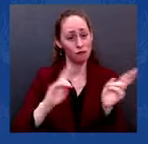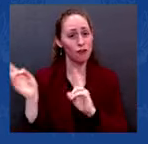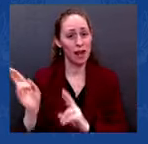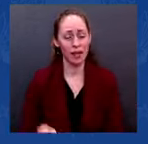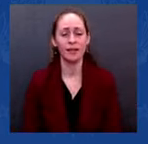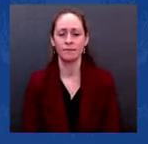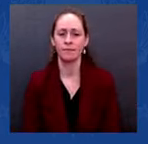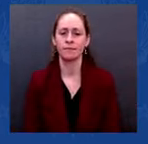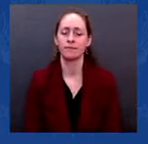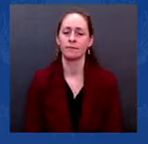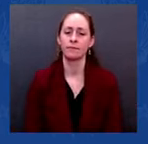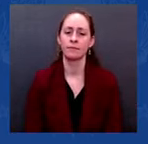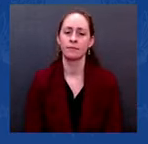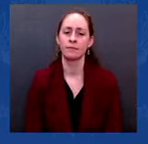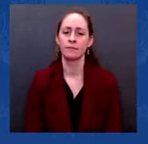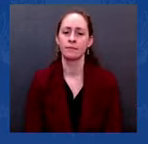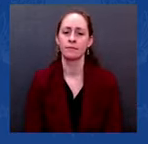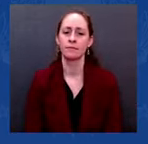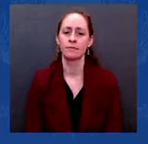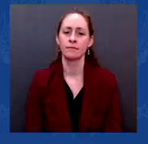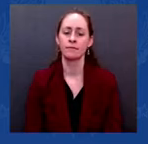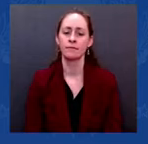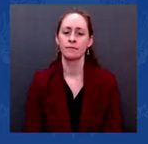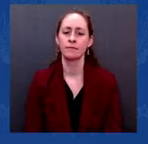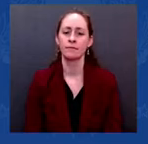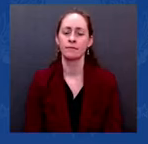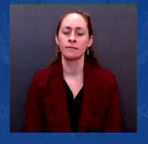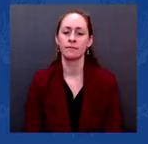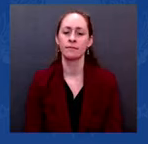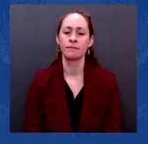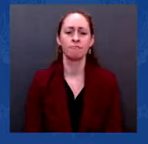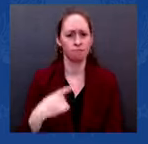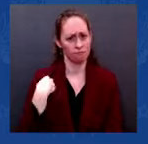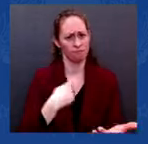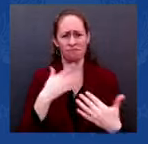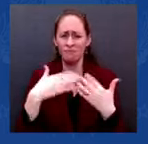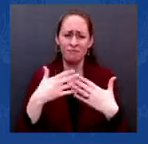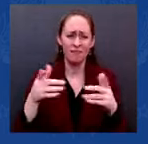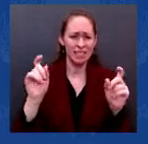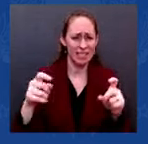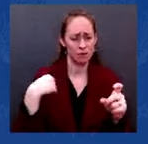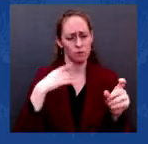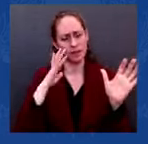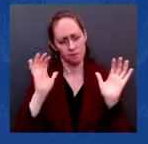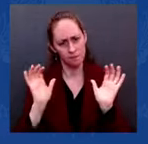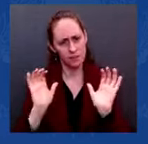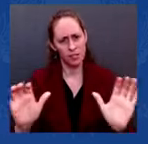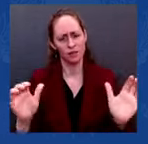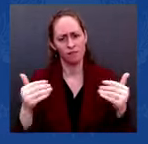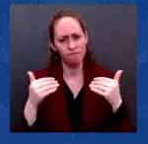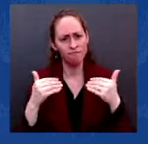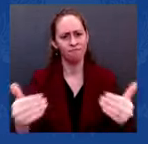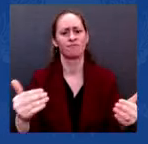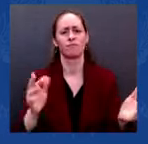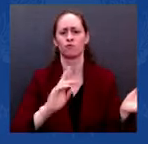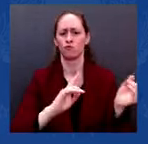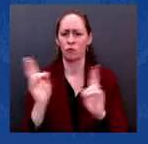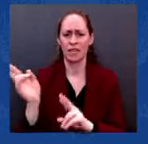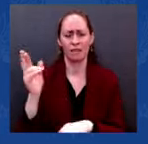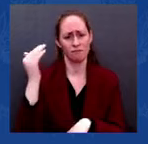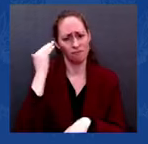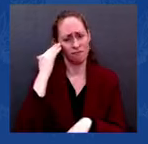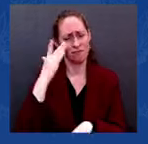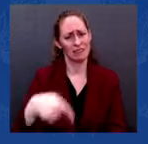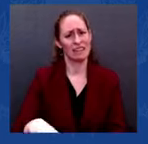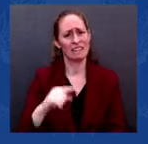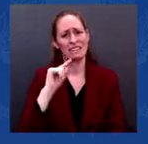to deal with this gun violence scourge with the fierce urgency of now, to make sure that we balance the